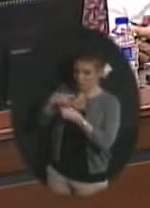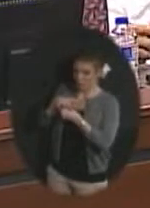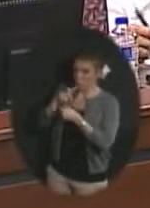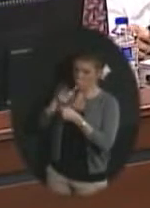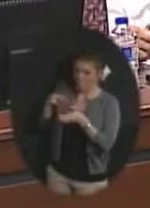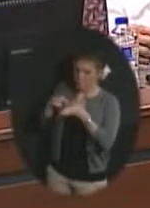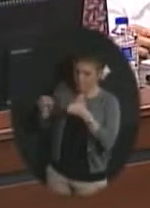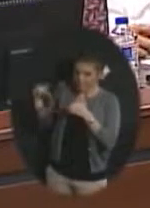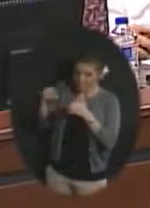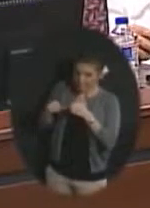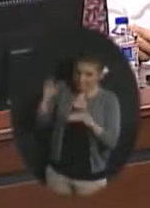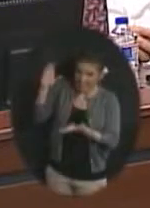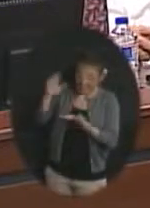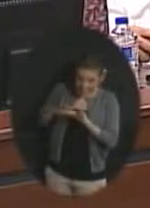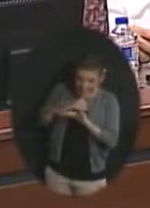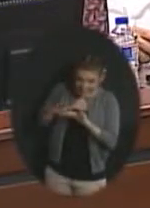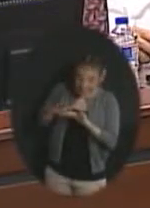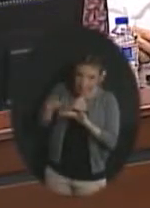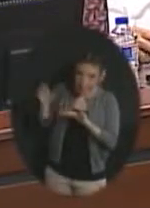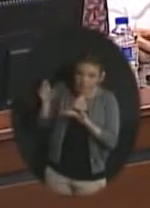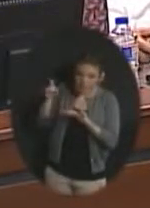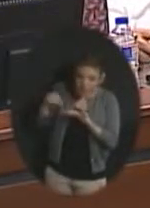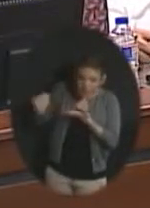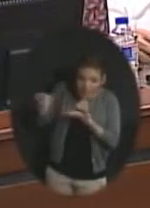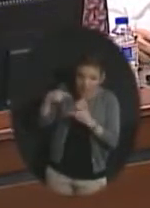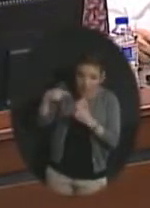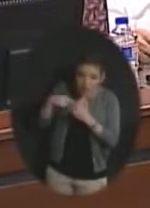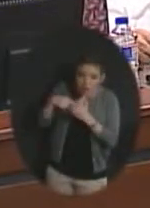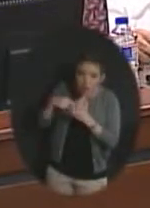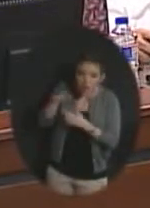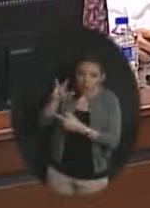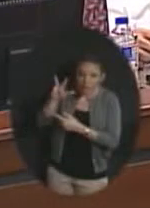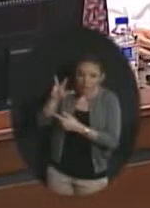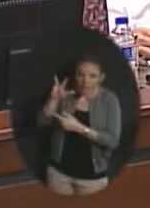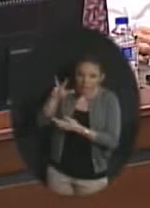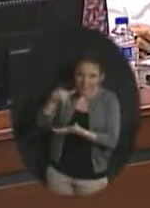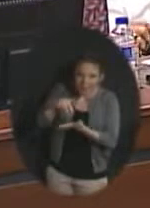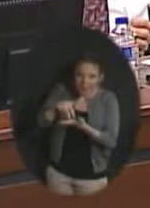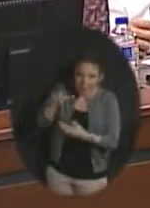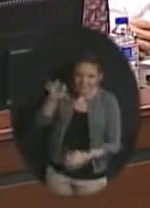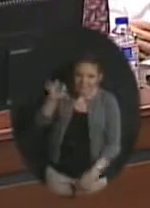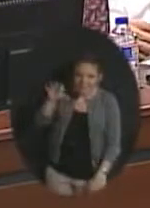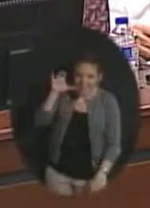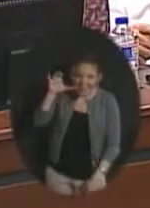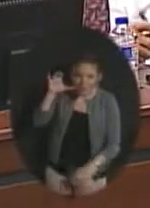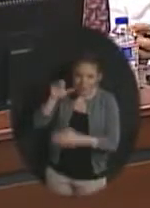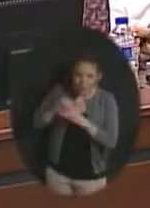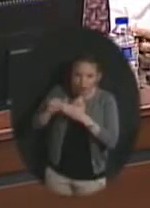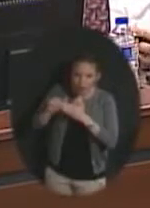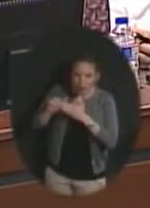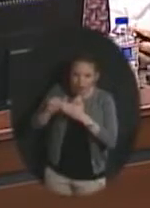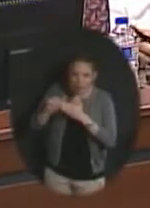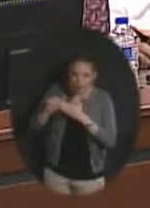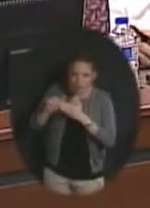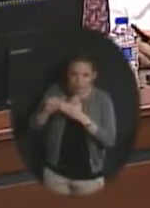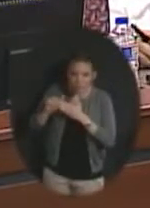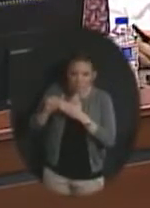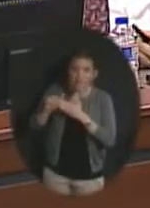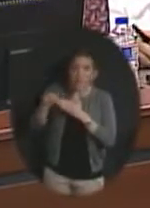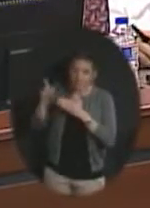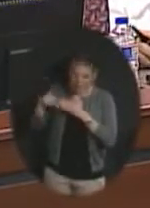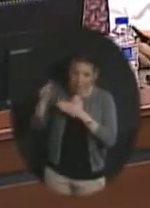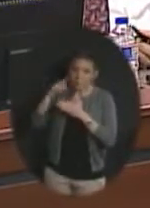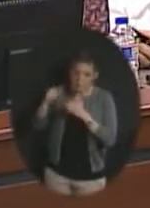least in association dues last year their dues were thirty nine hundred dollars they're going to be paying a seven hundred dollar increase as is